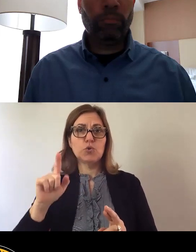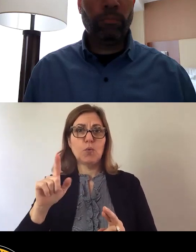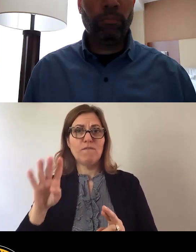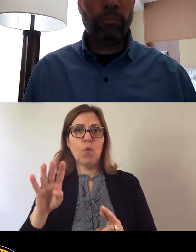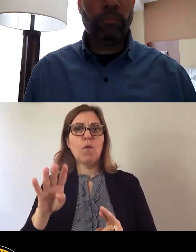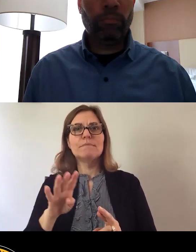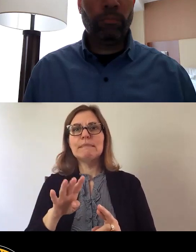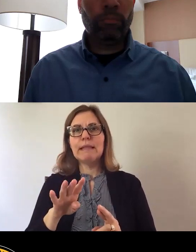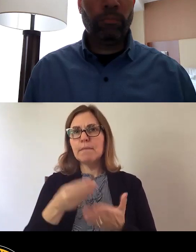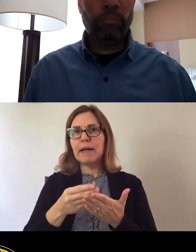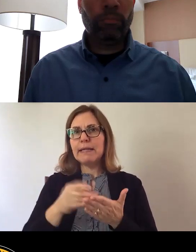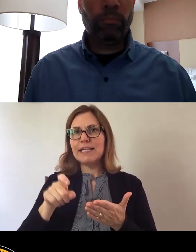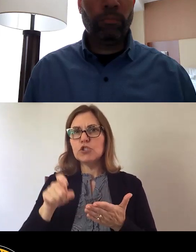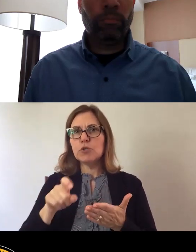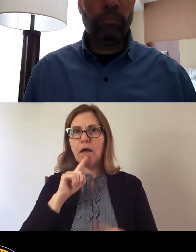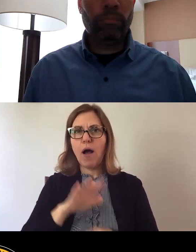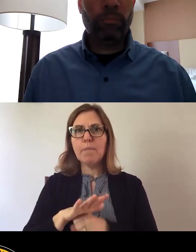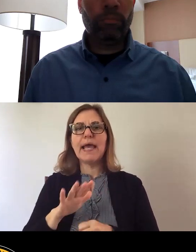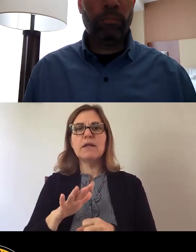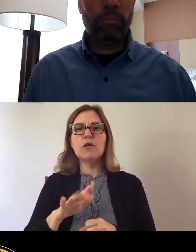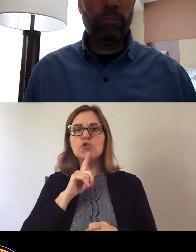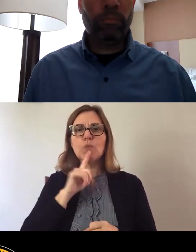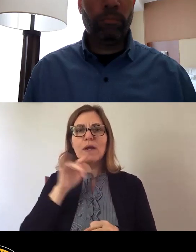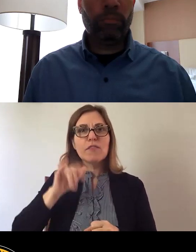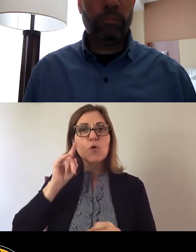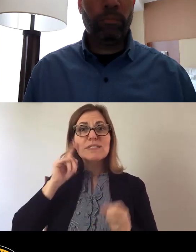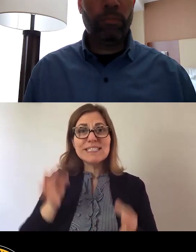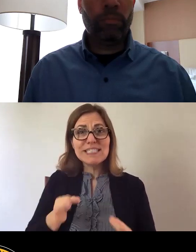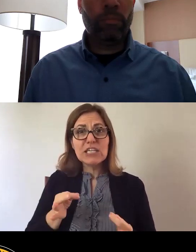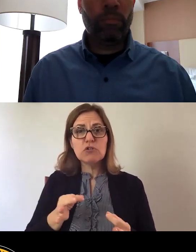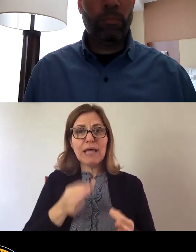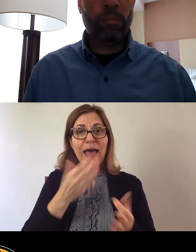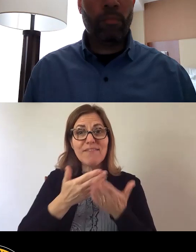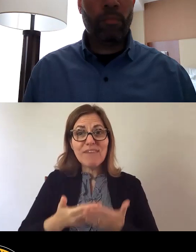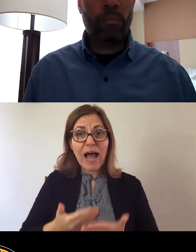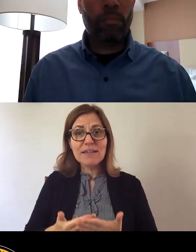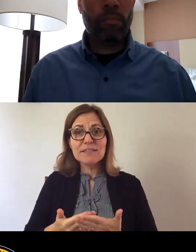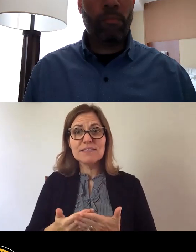to understand the facts of the decisions around which the decisions we're making are.